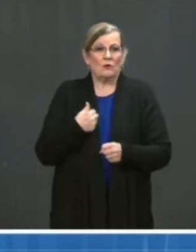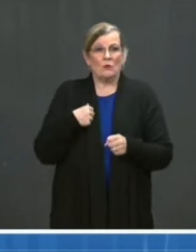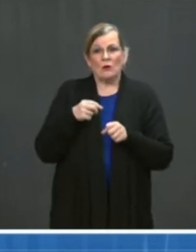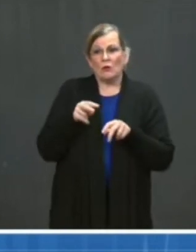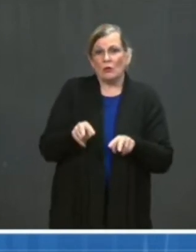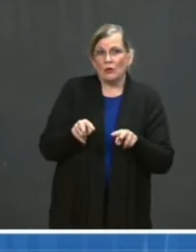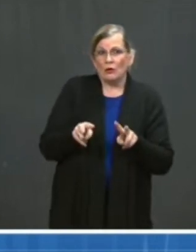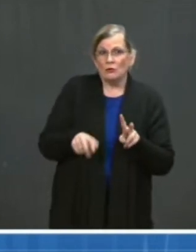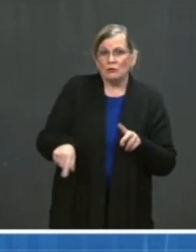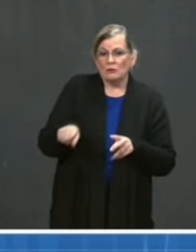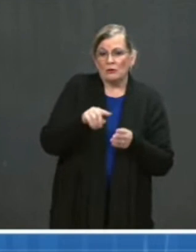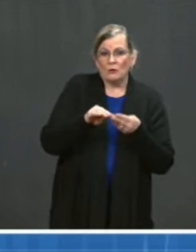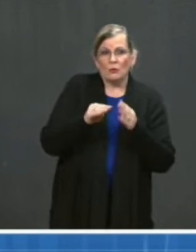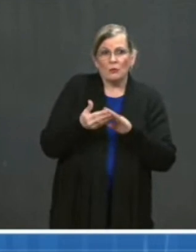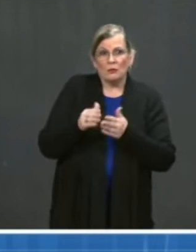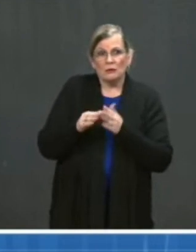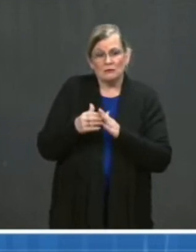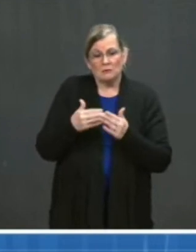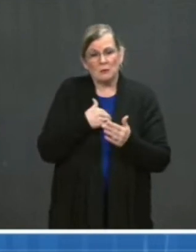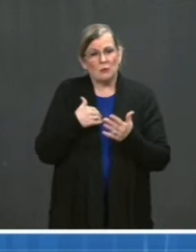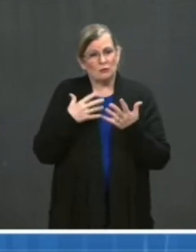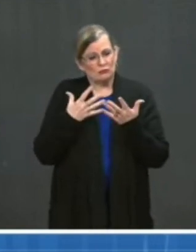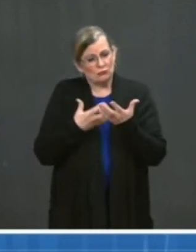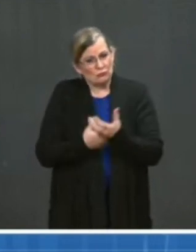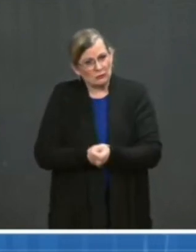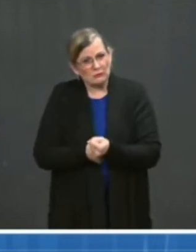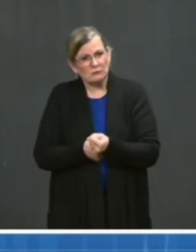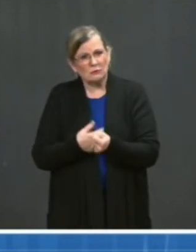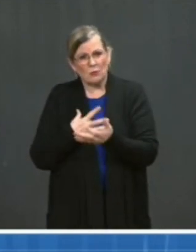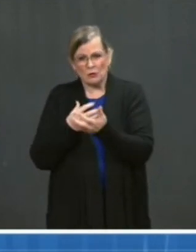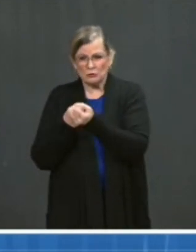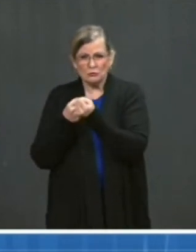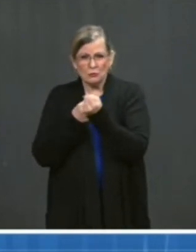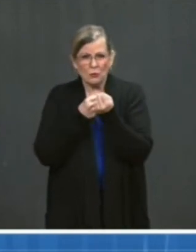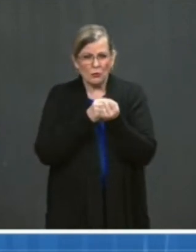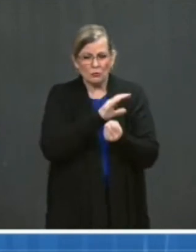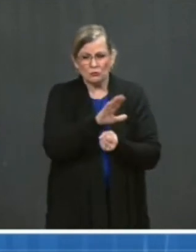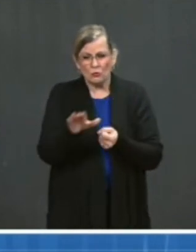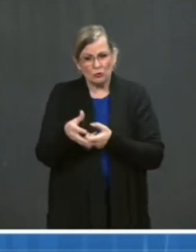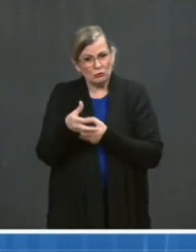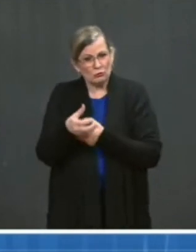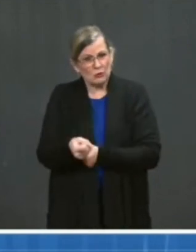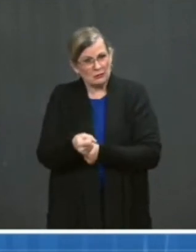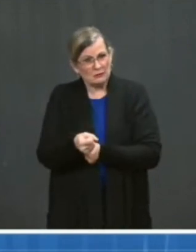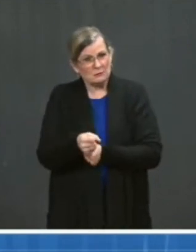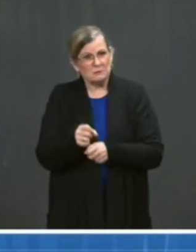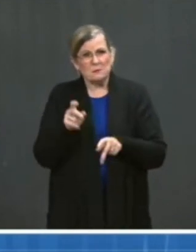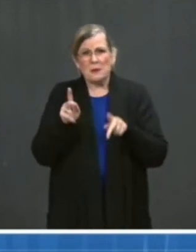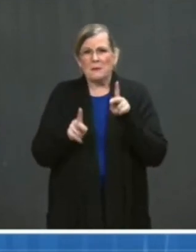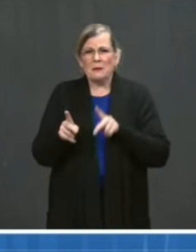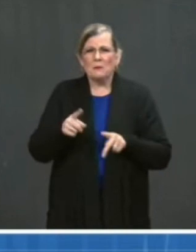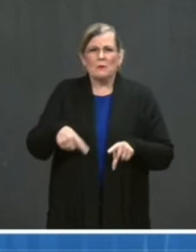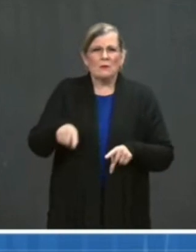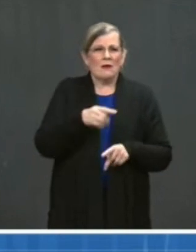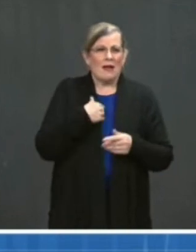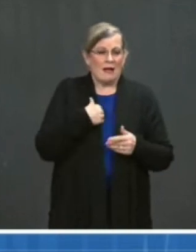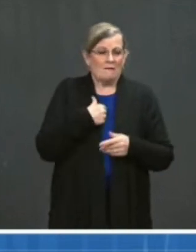concerns, and we want to support these trusted voices because they have the power to help turn this pandemic around.